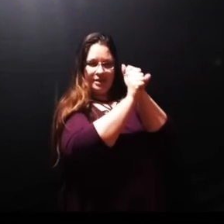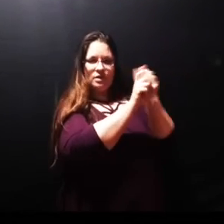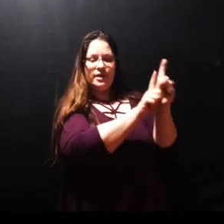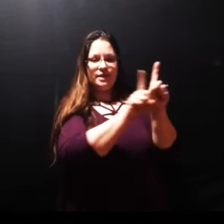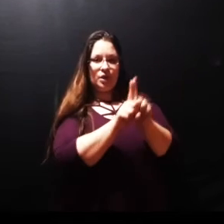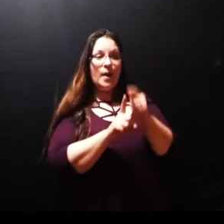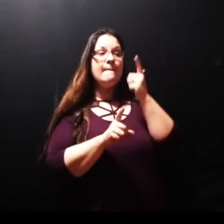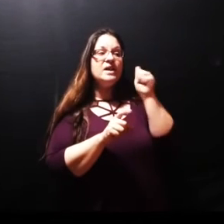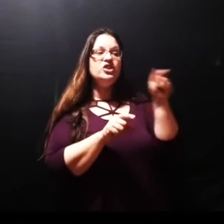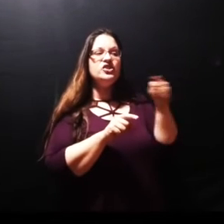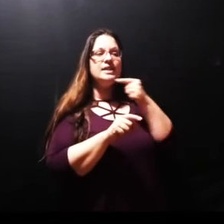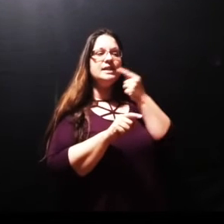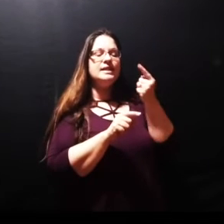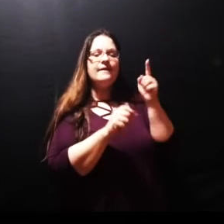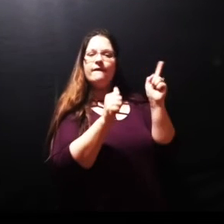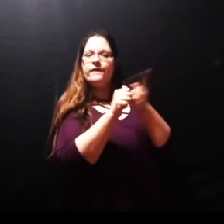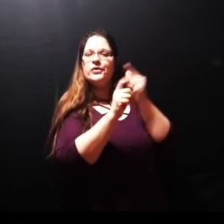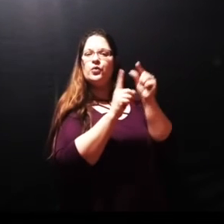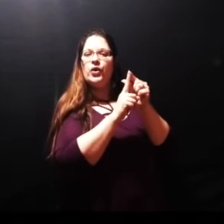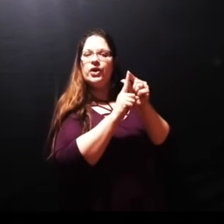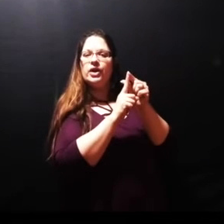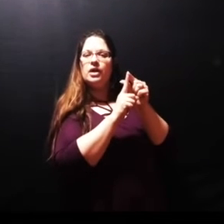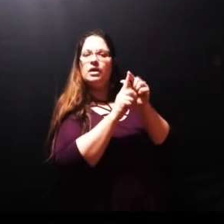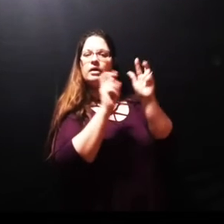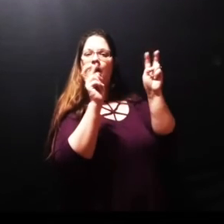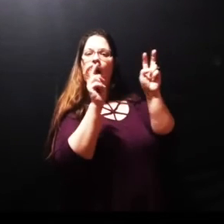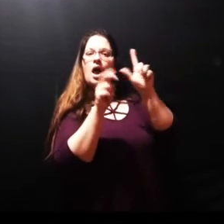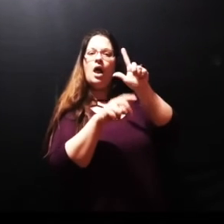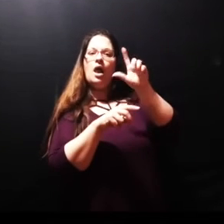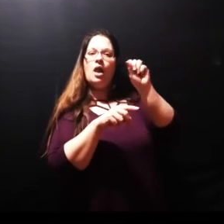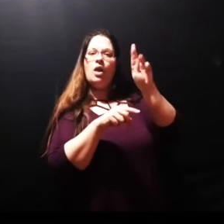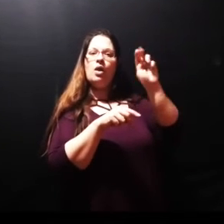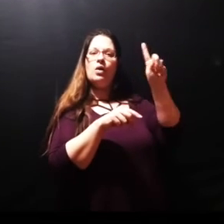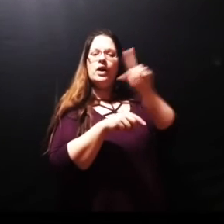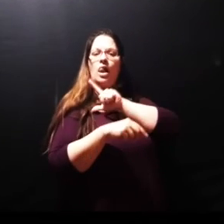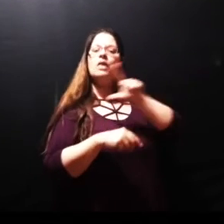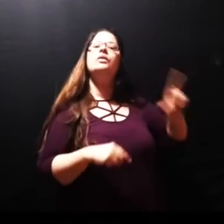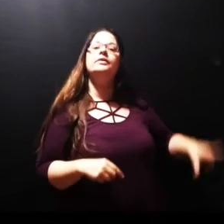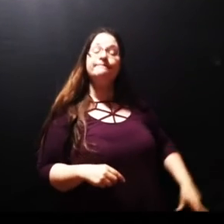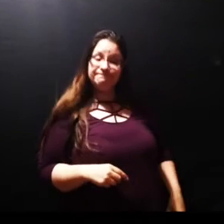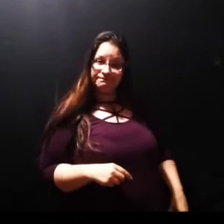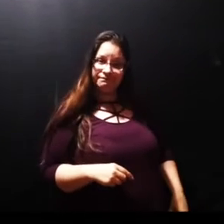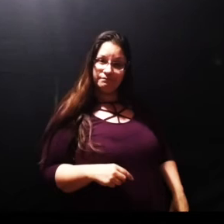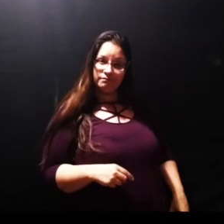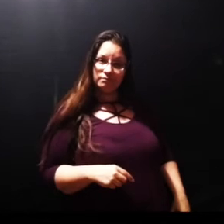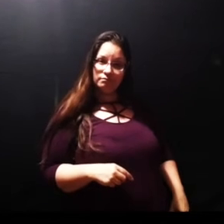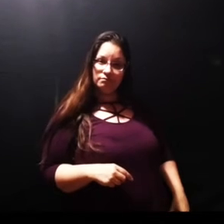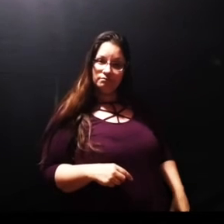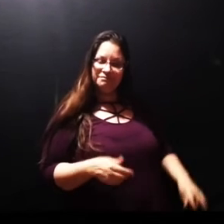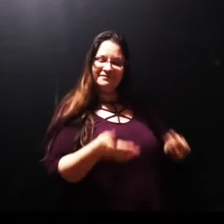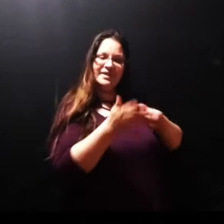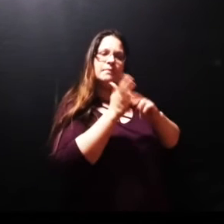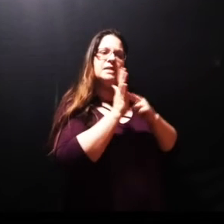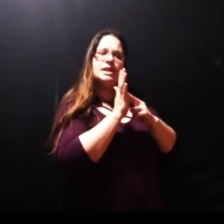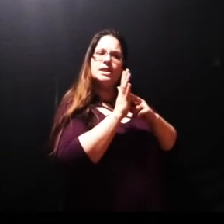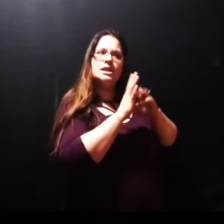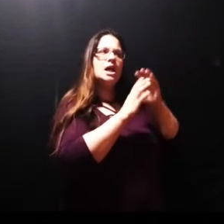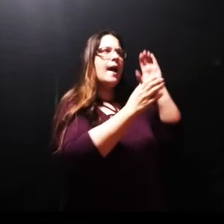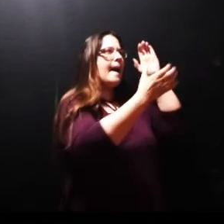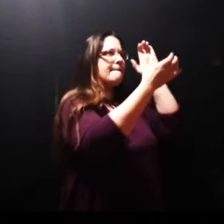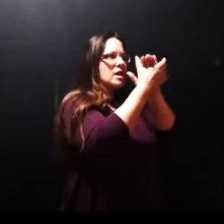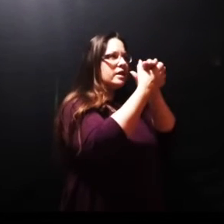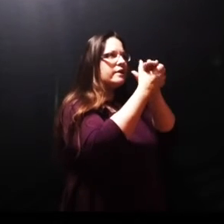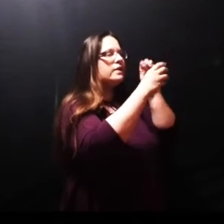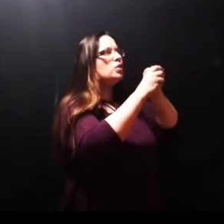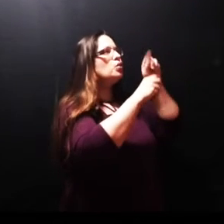says Lord the word of ultimate trust in the Savior Lord I